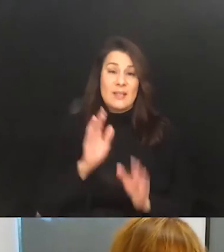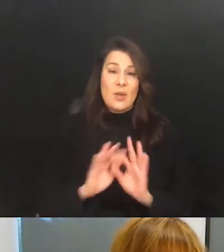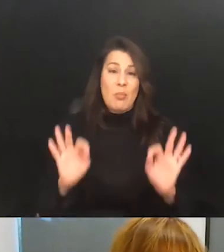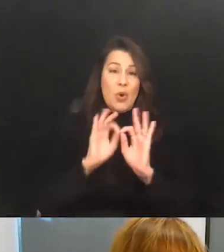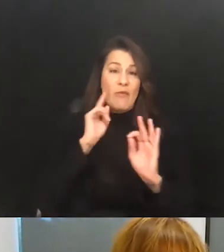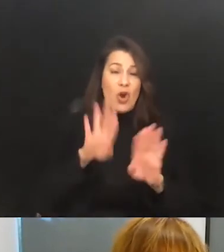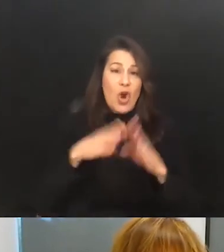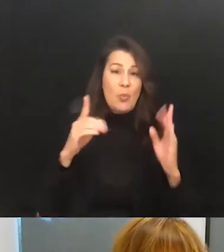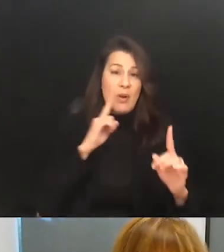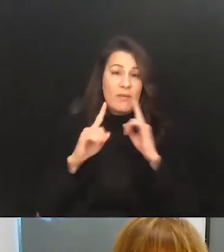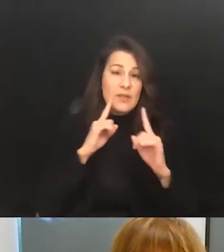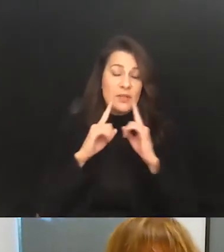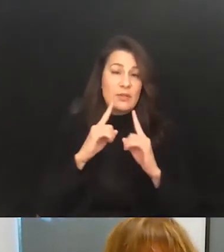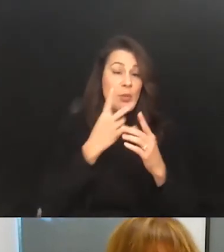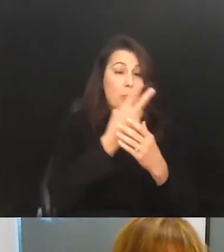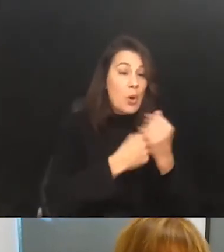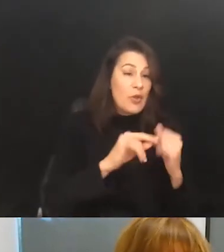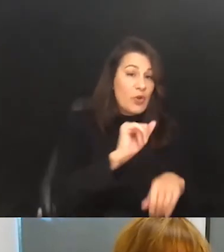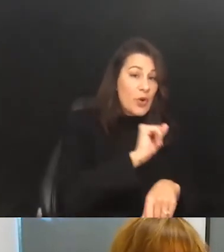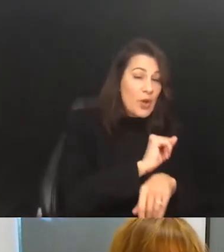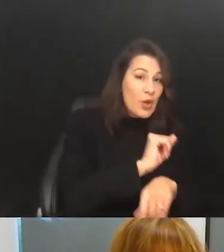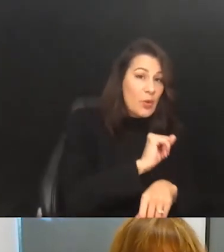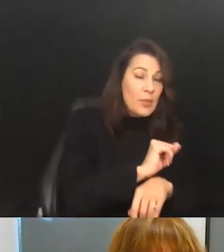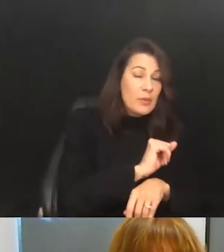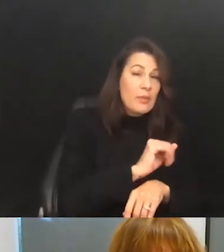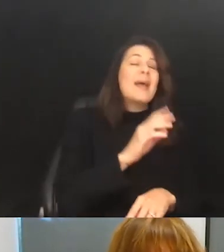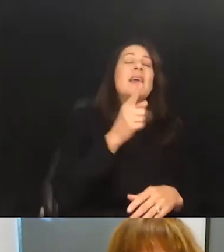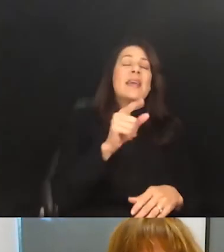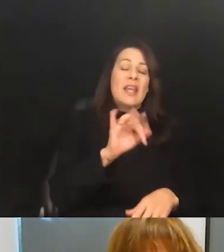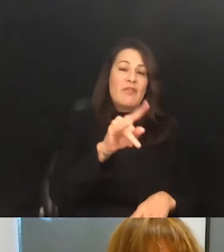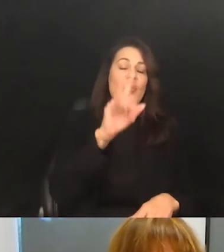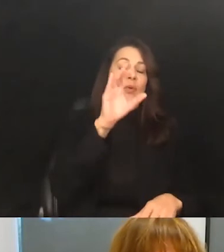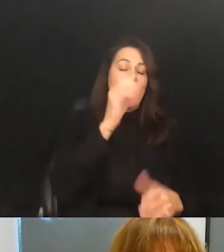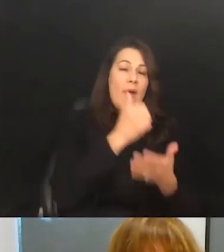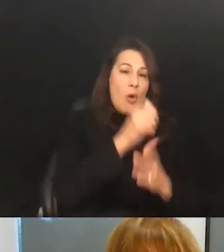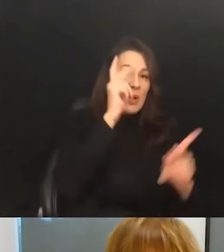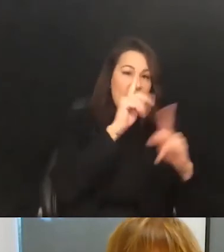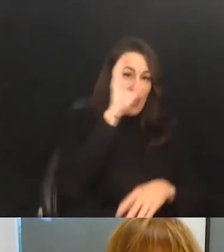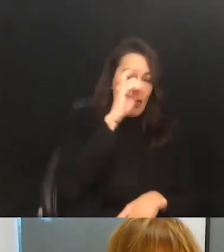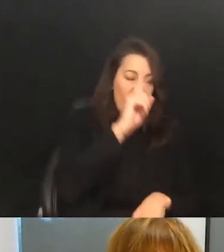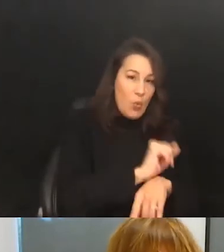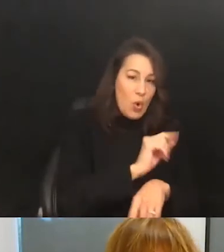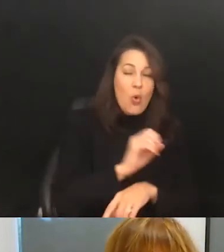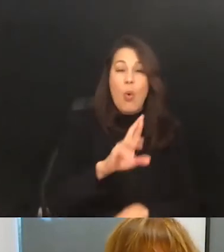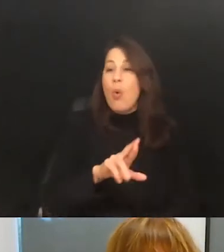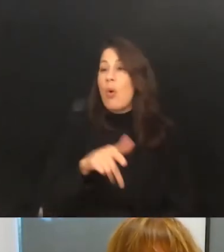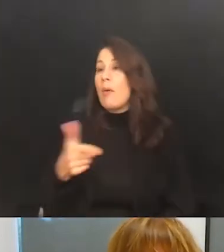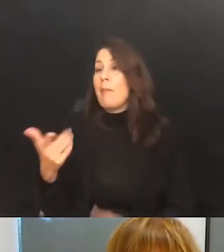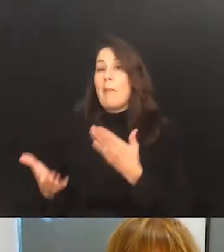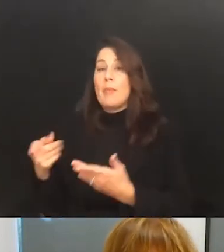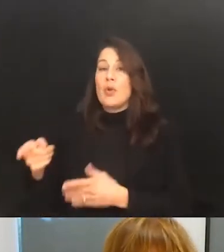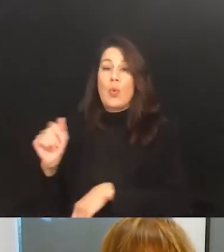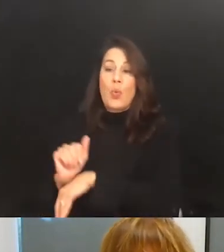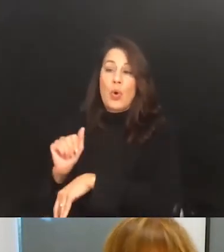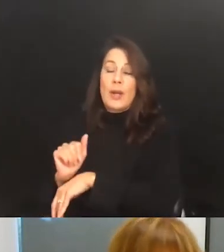both if you're helping people, if you're working on the side of practitioners, helping people seek employer, or you're one of those who may be working for